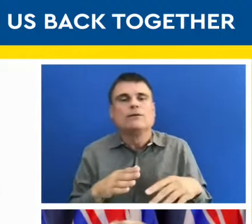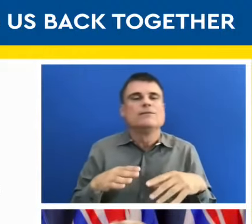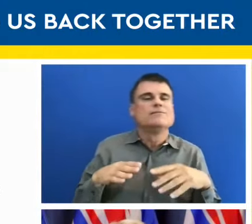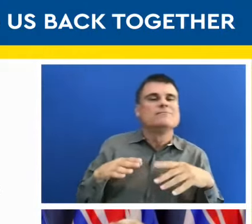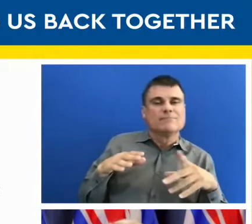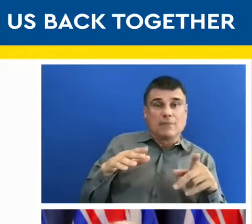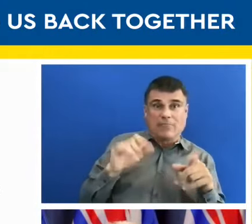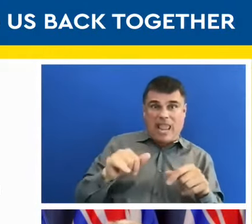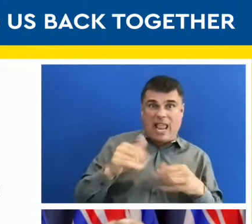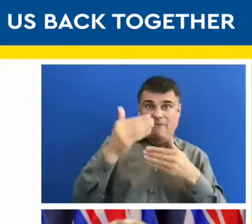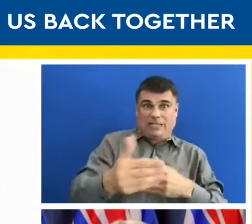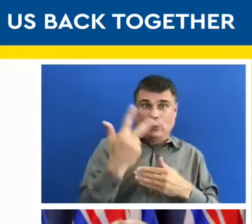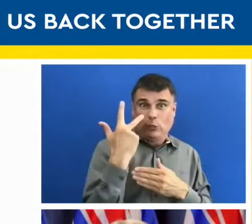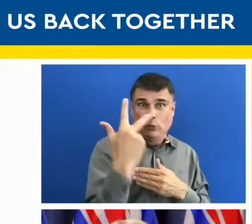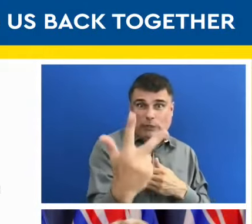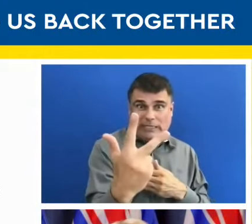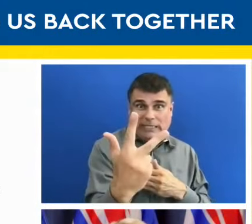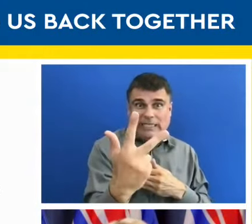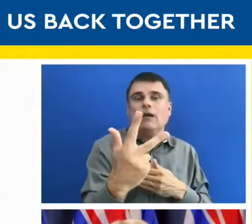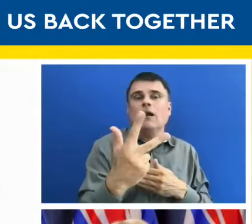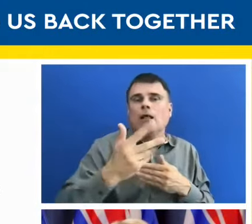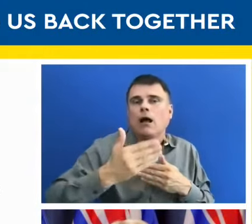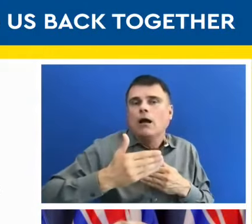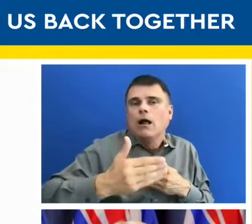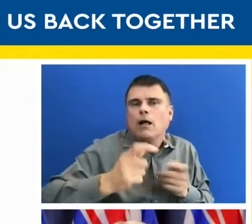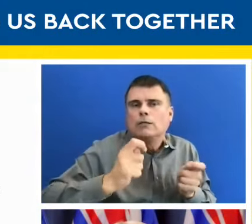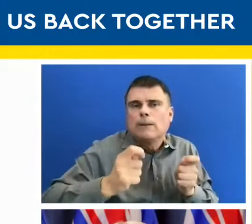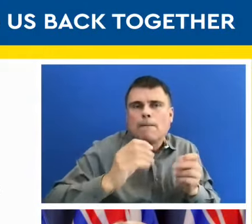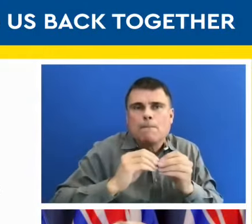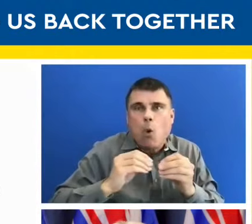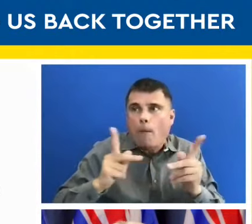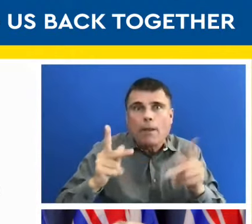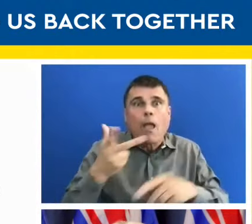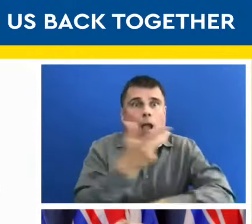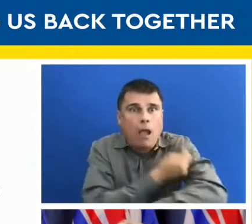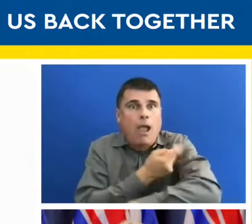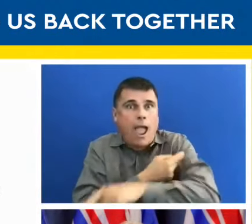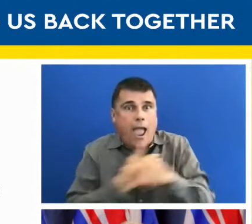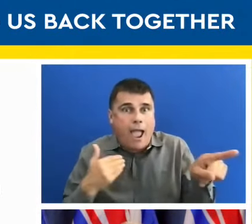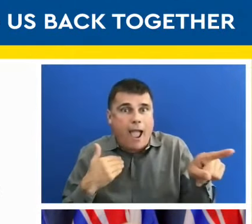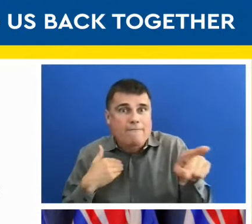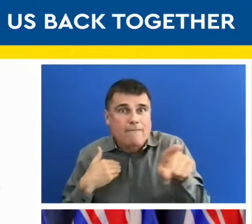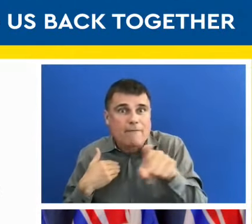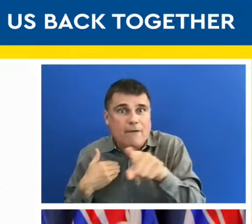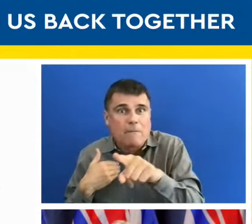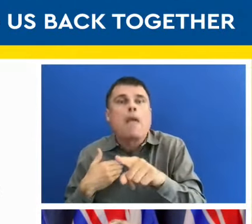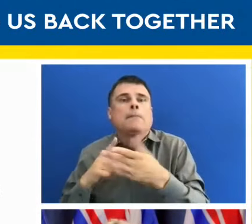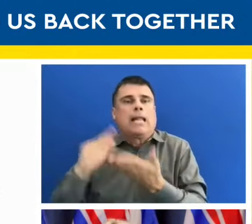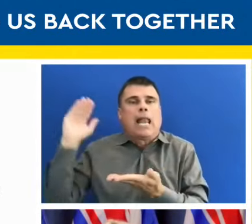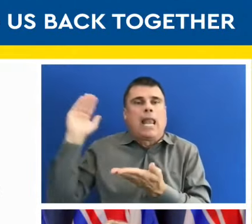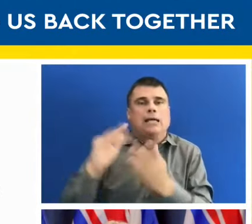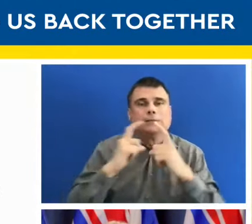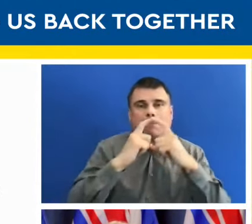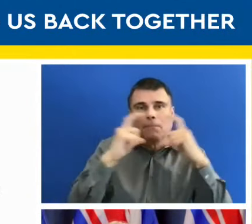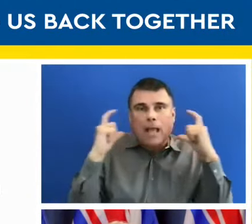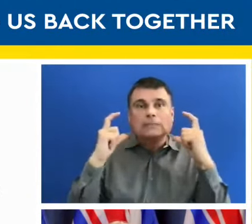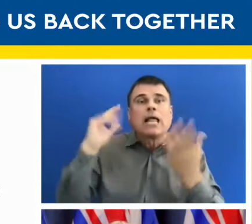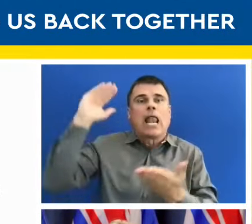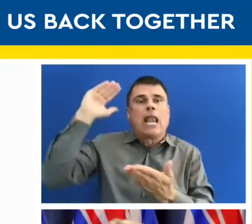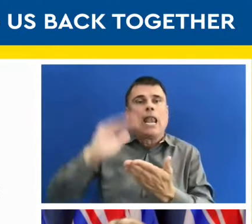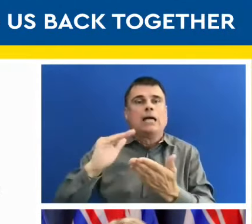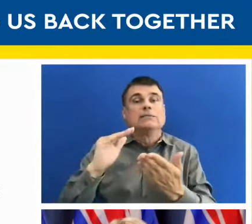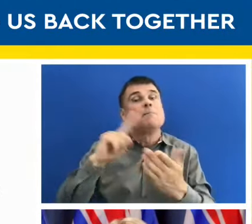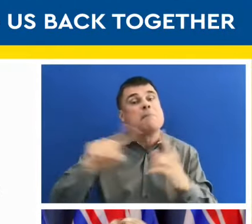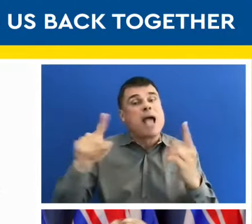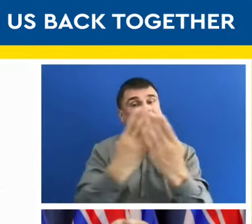protected and fewer people wearing masks, those barriers will still be important. Outbreaks will continue to